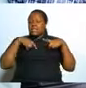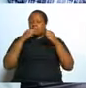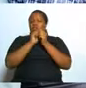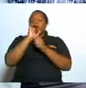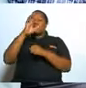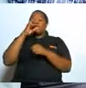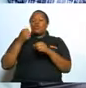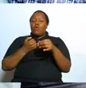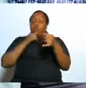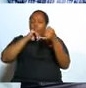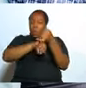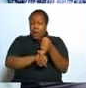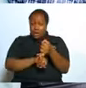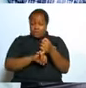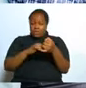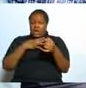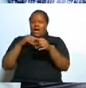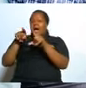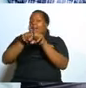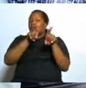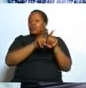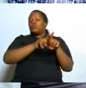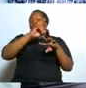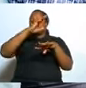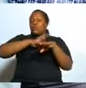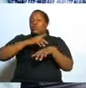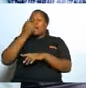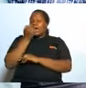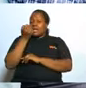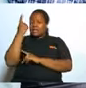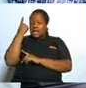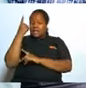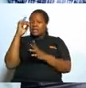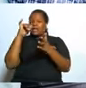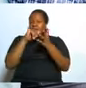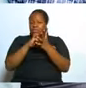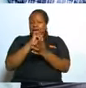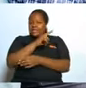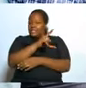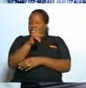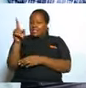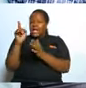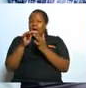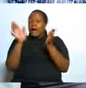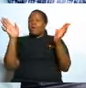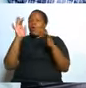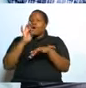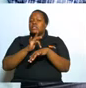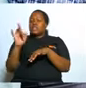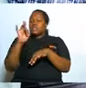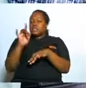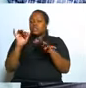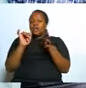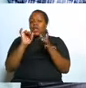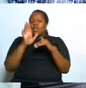your wives with the proper understanding that they are more delicate than you